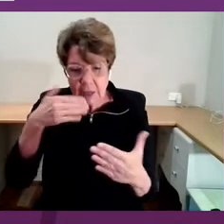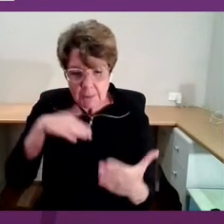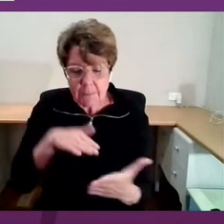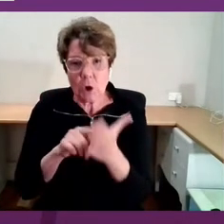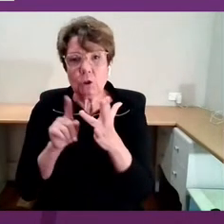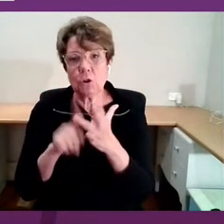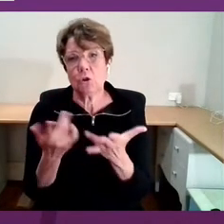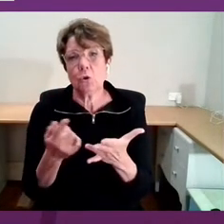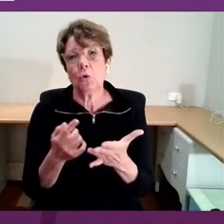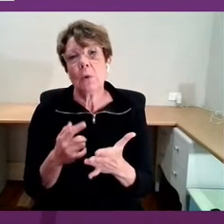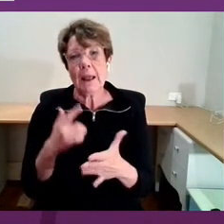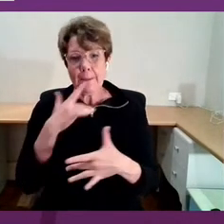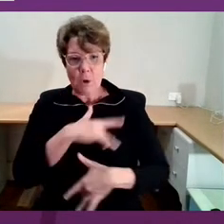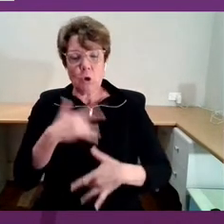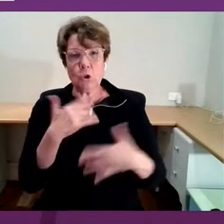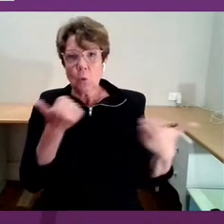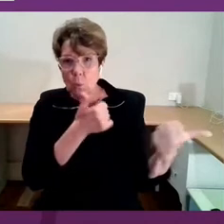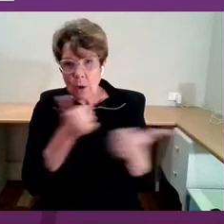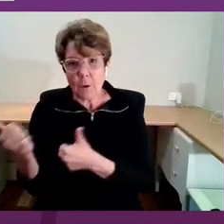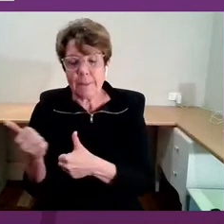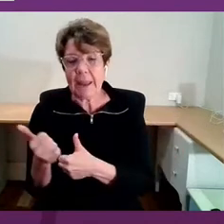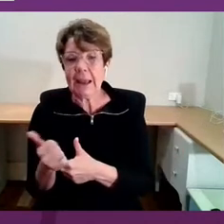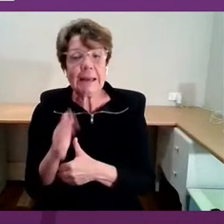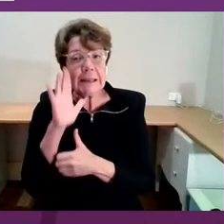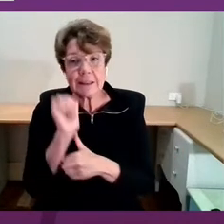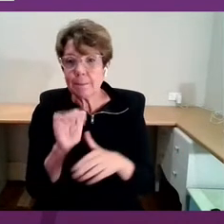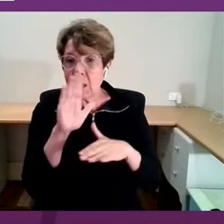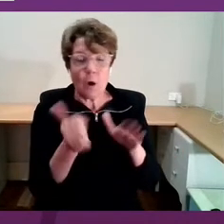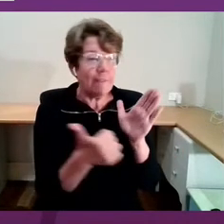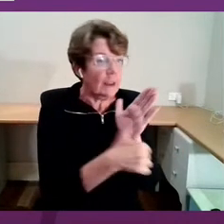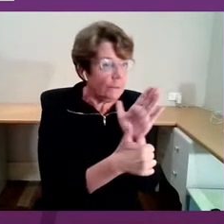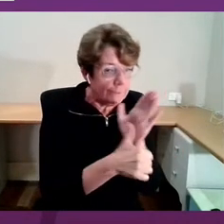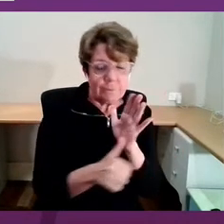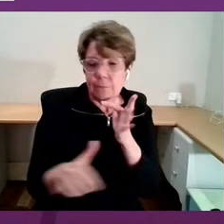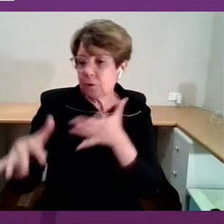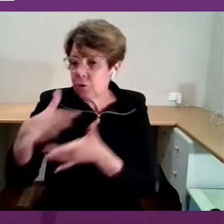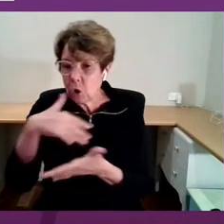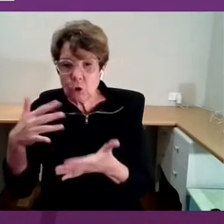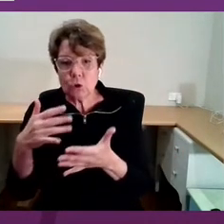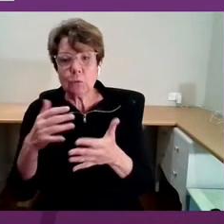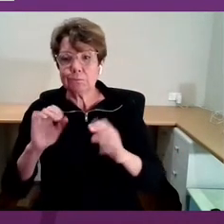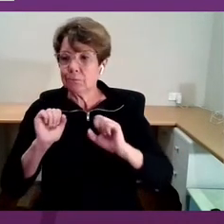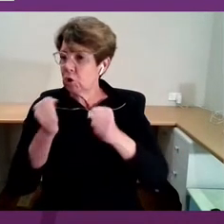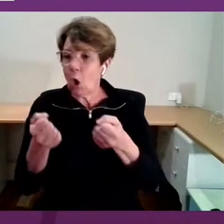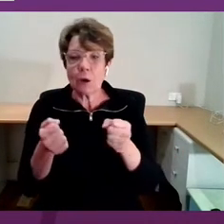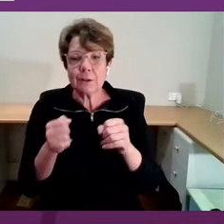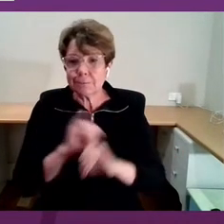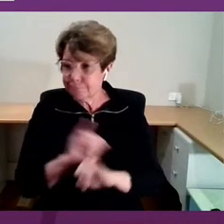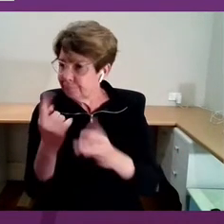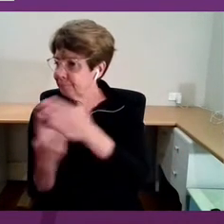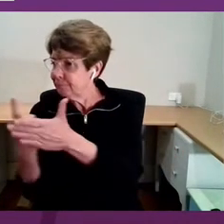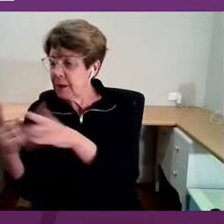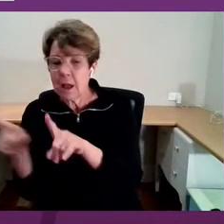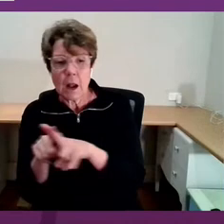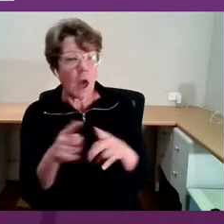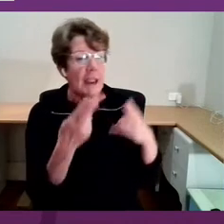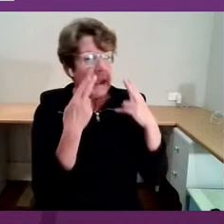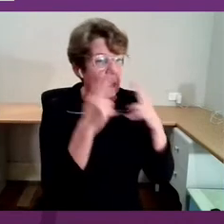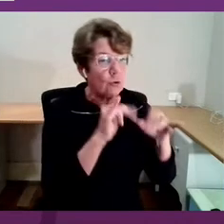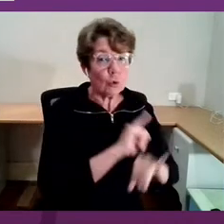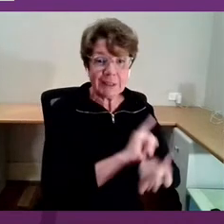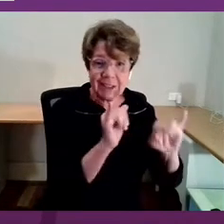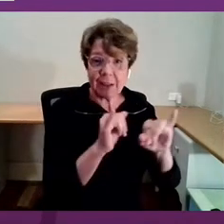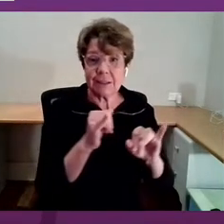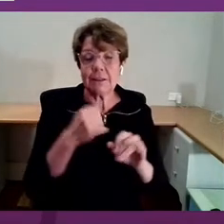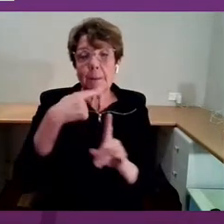regardless of social and economic shocks like natural disasters and the pandemic. May